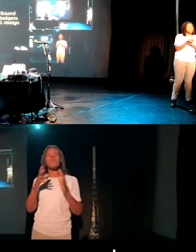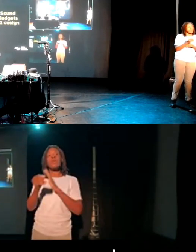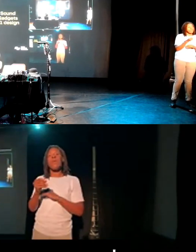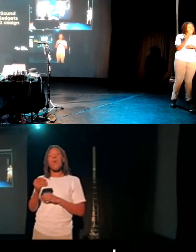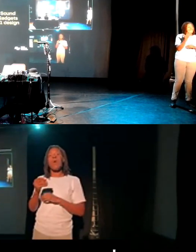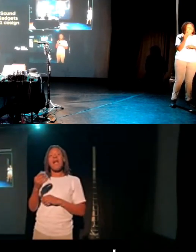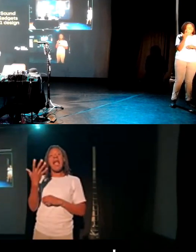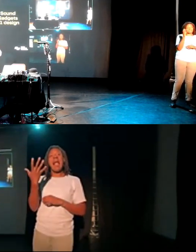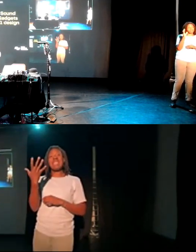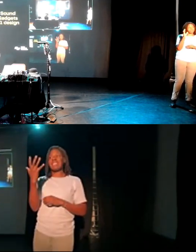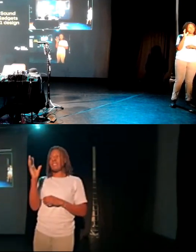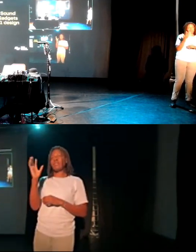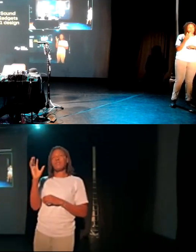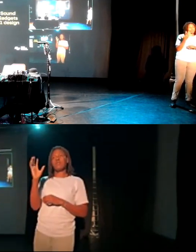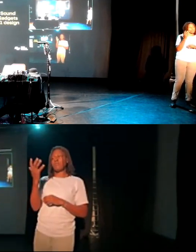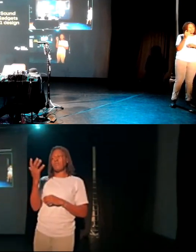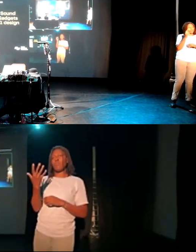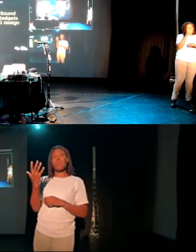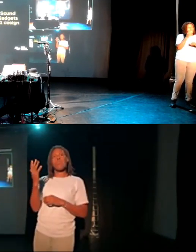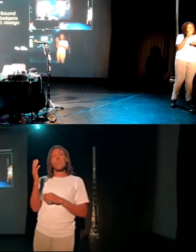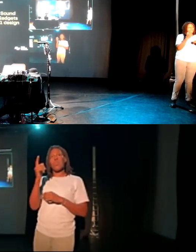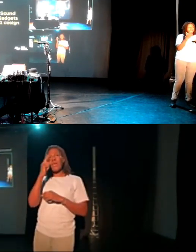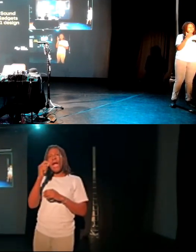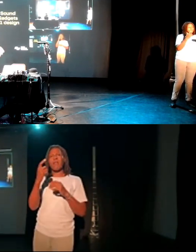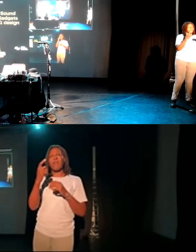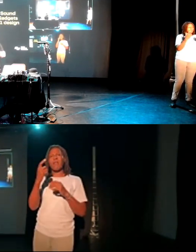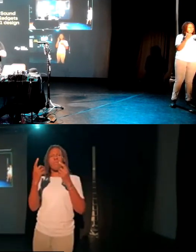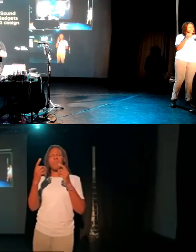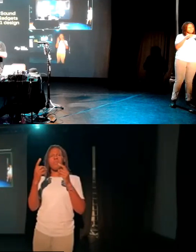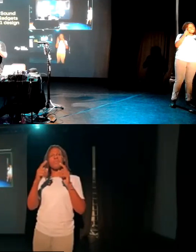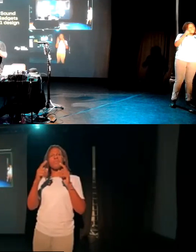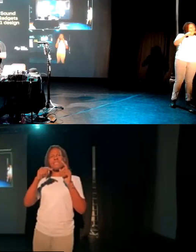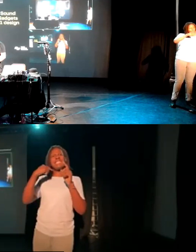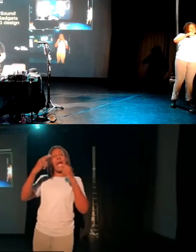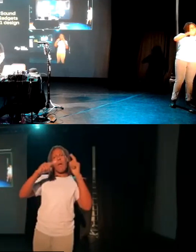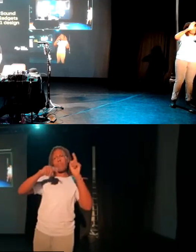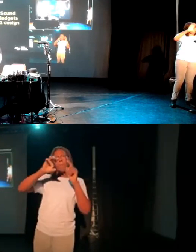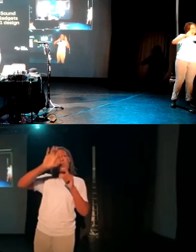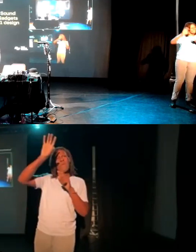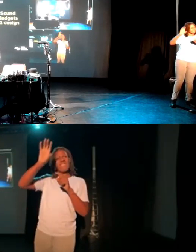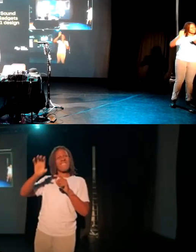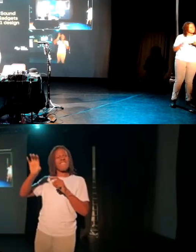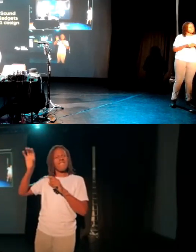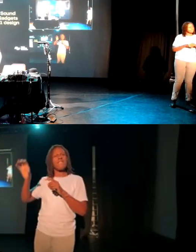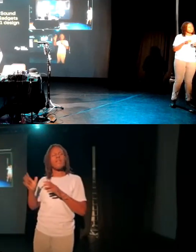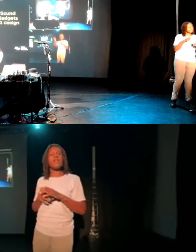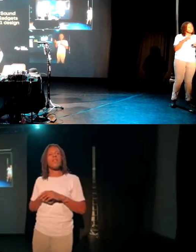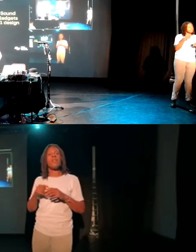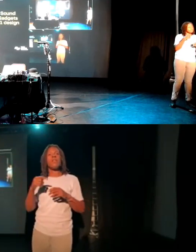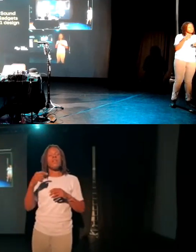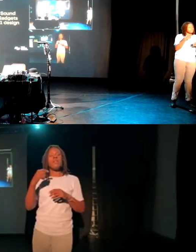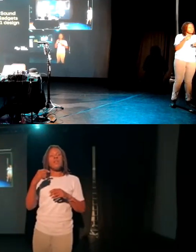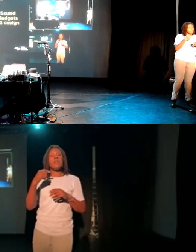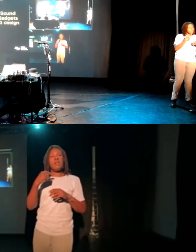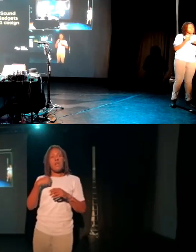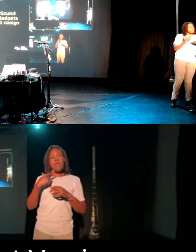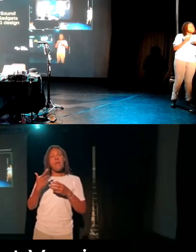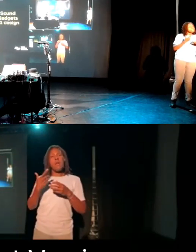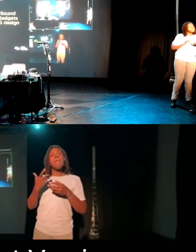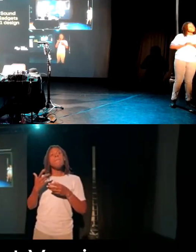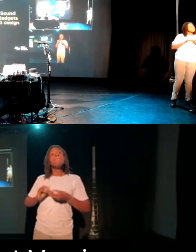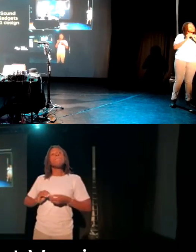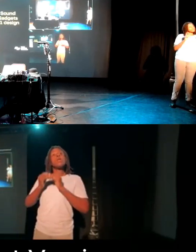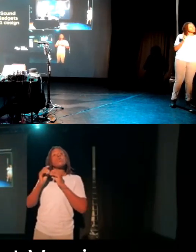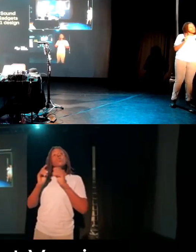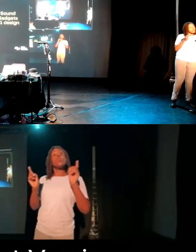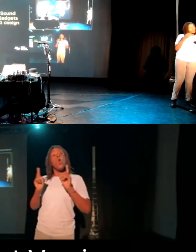control things around an accelerometer based thing. So the first thing that I built for The Music Works was something called the, we